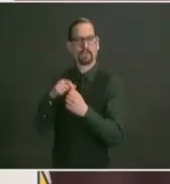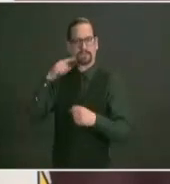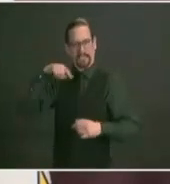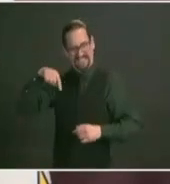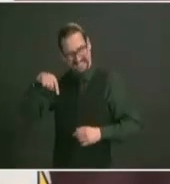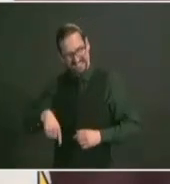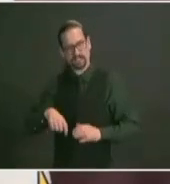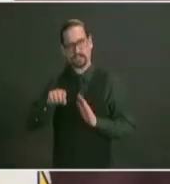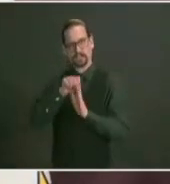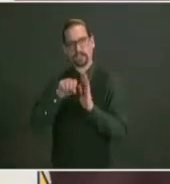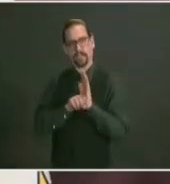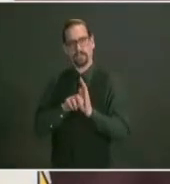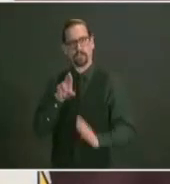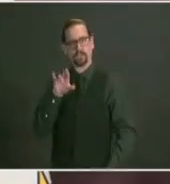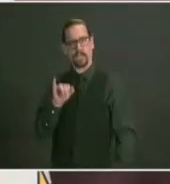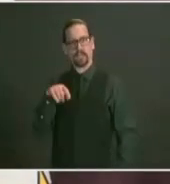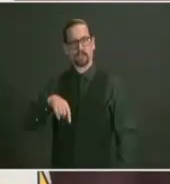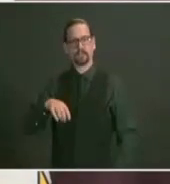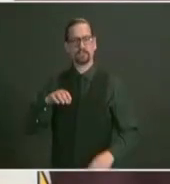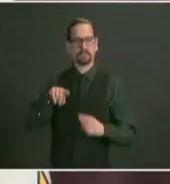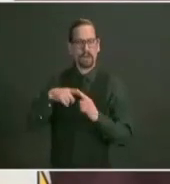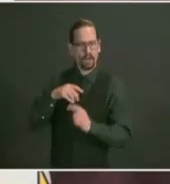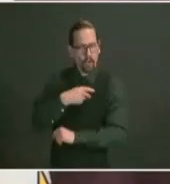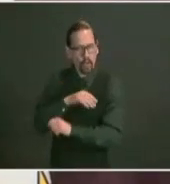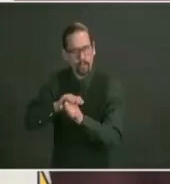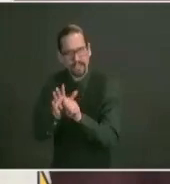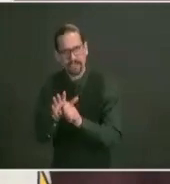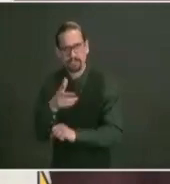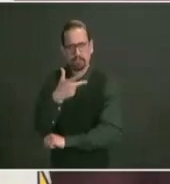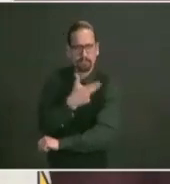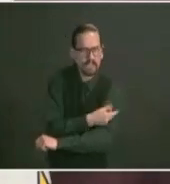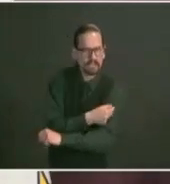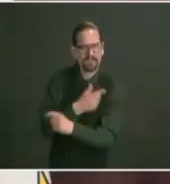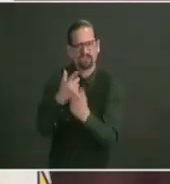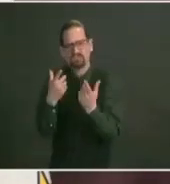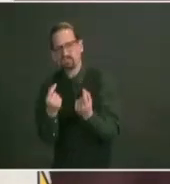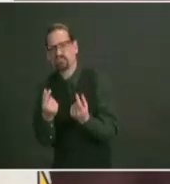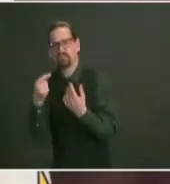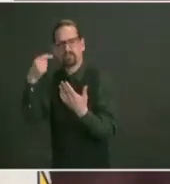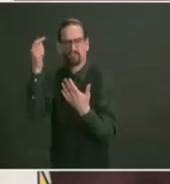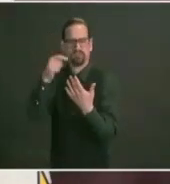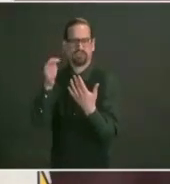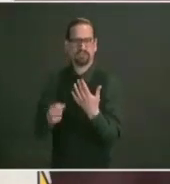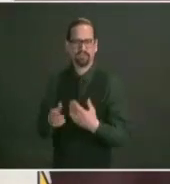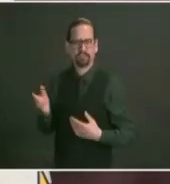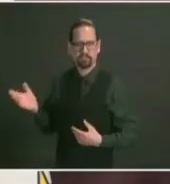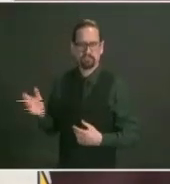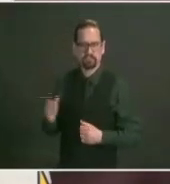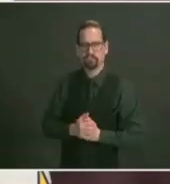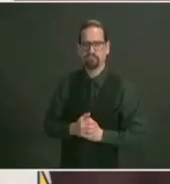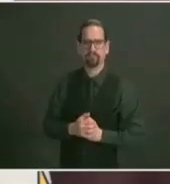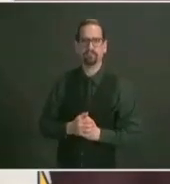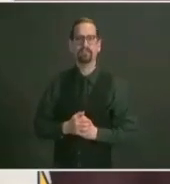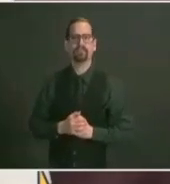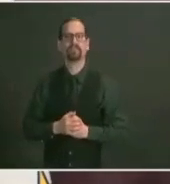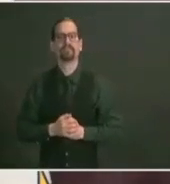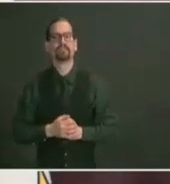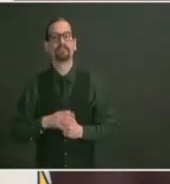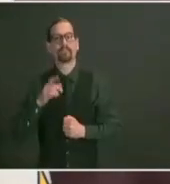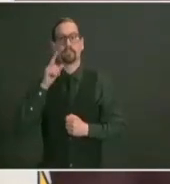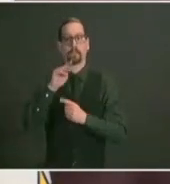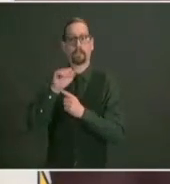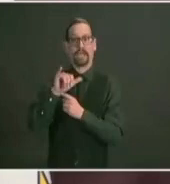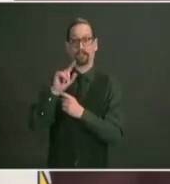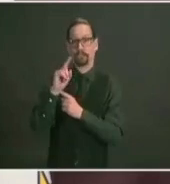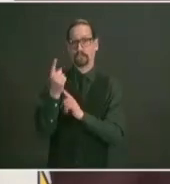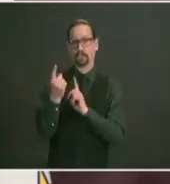our infrastructure and capacity to be able to surpass that may first goal based on